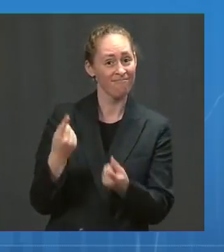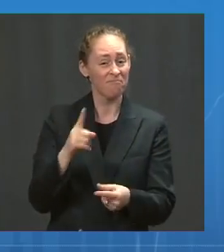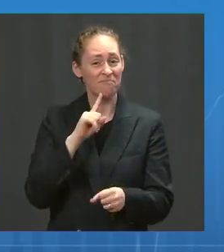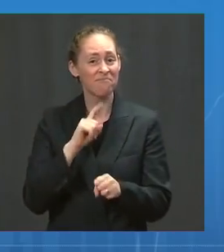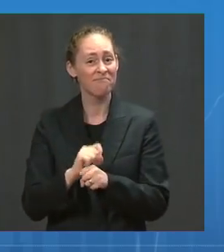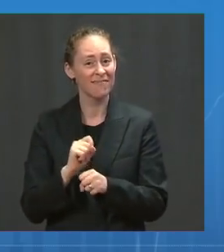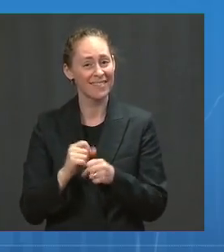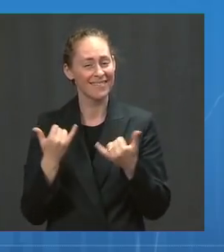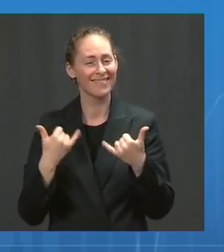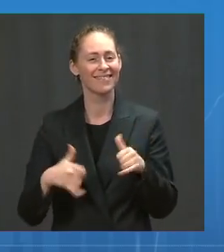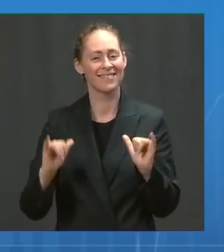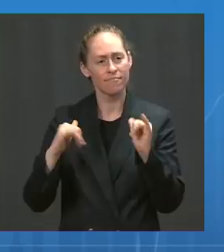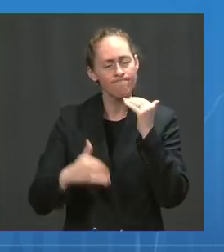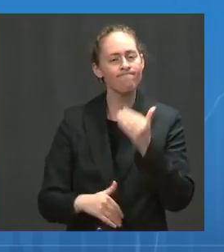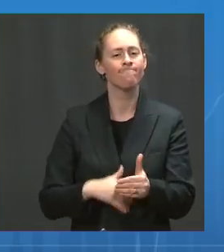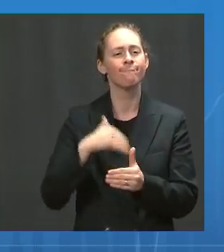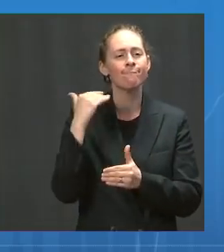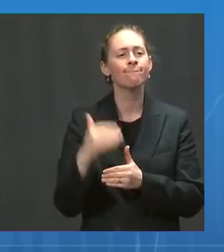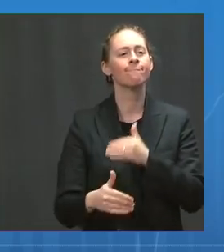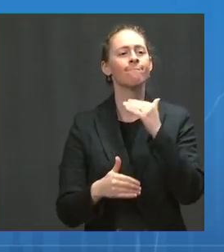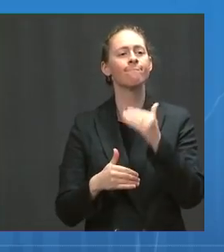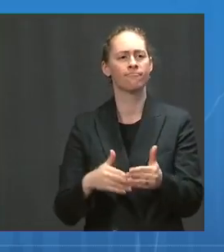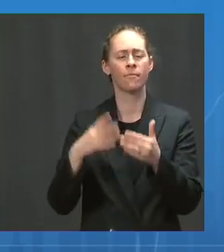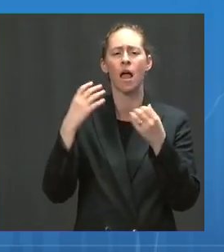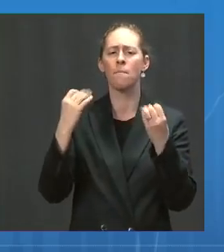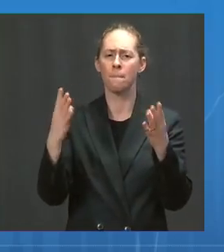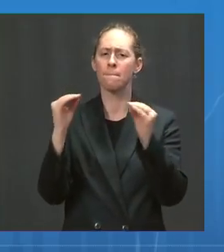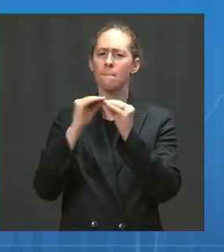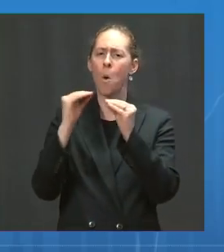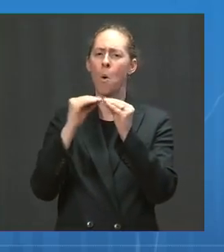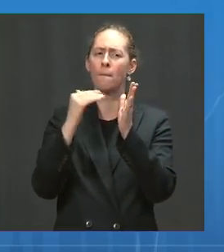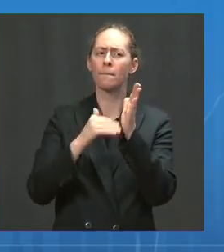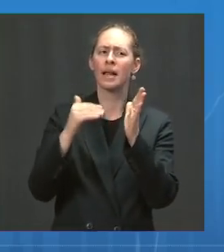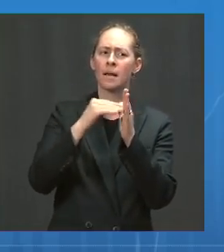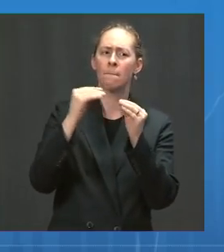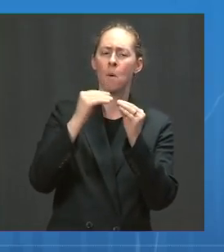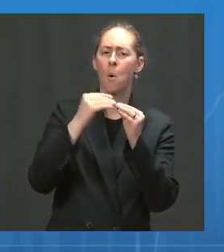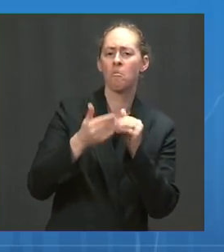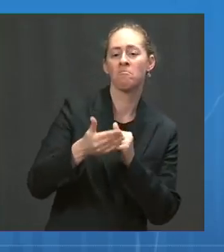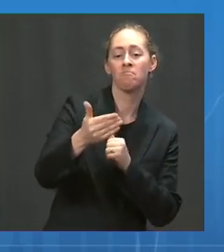And millions more Americans will get vaccinated across the summer months.